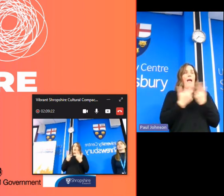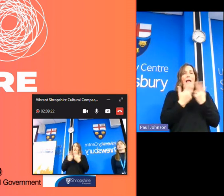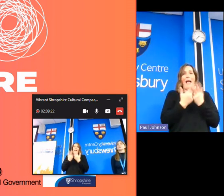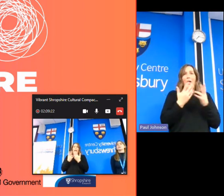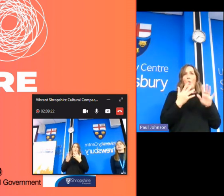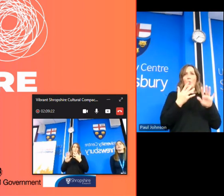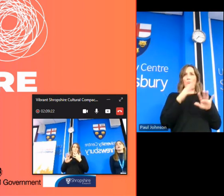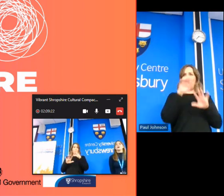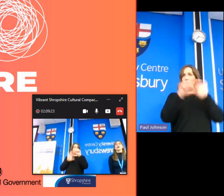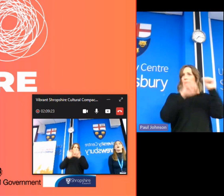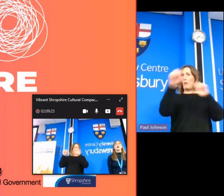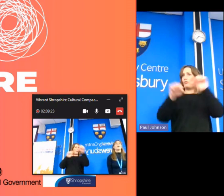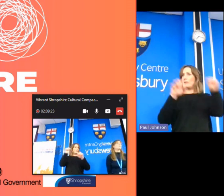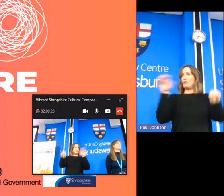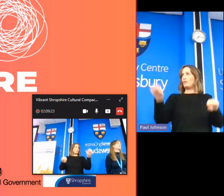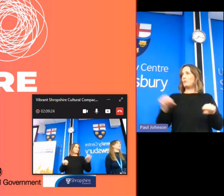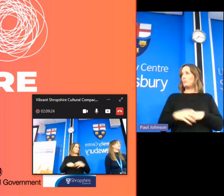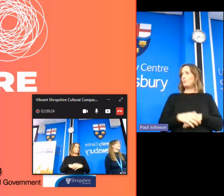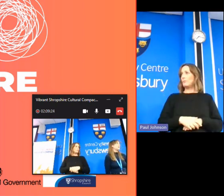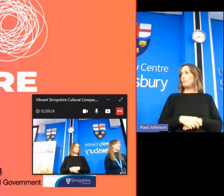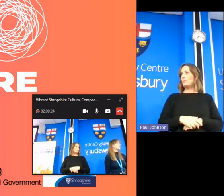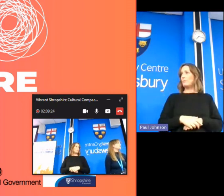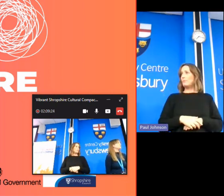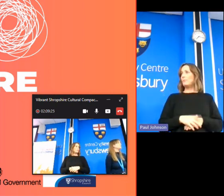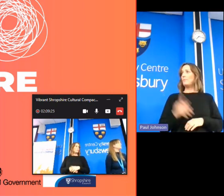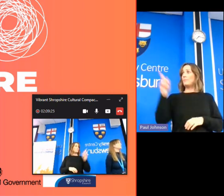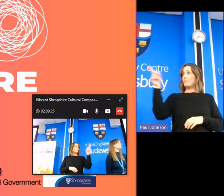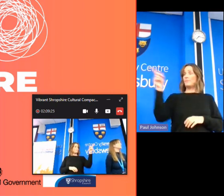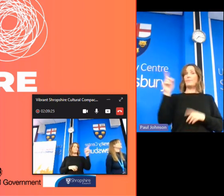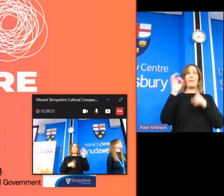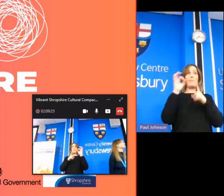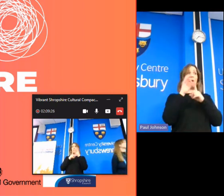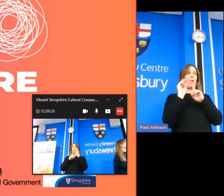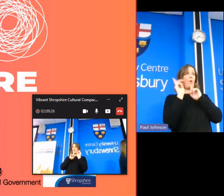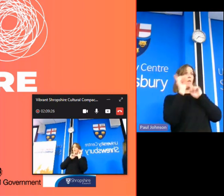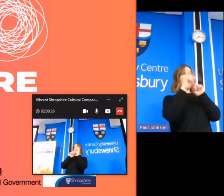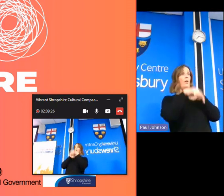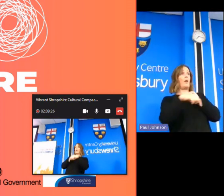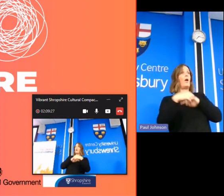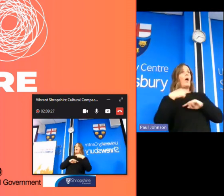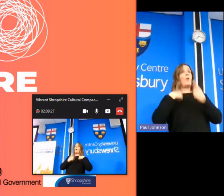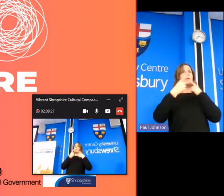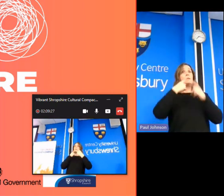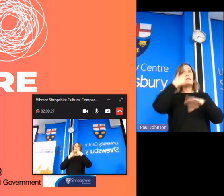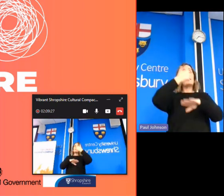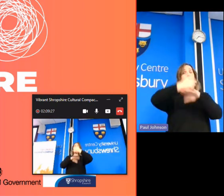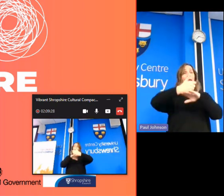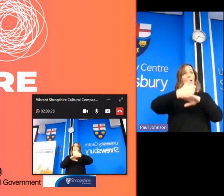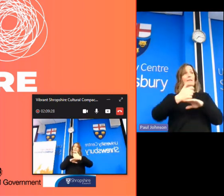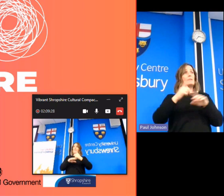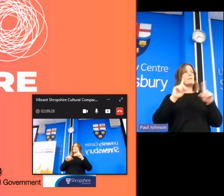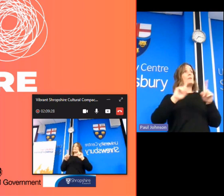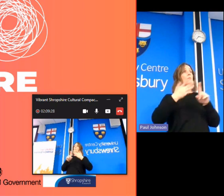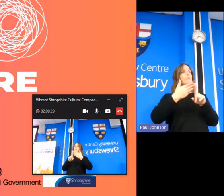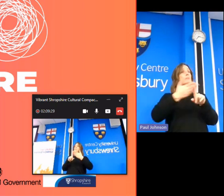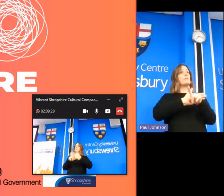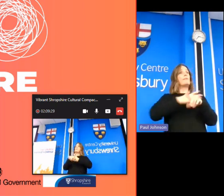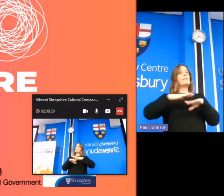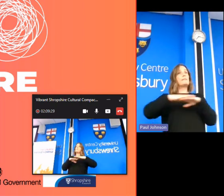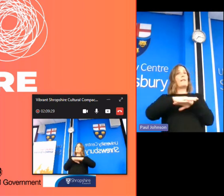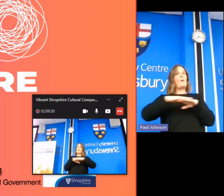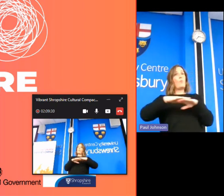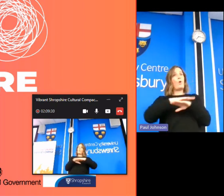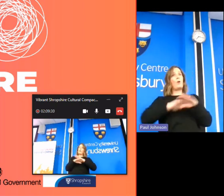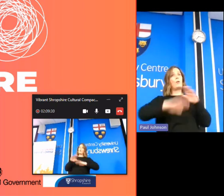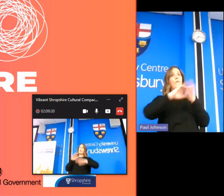doing how are you getting there do you want to pick up on yeah go on um and at moment our database is based on what with the previous um network